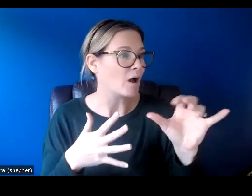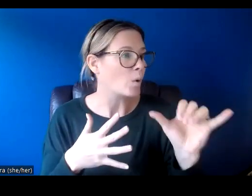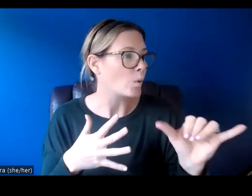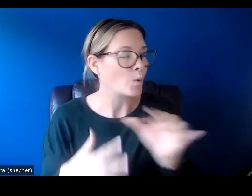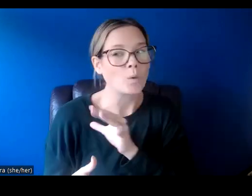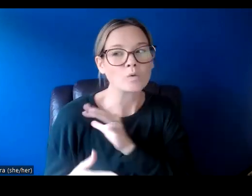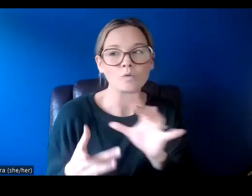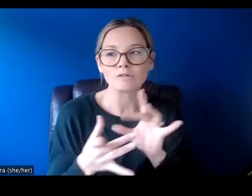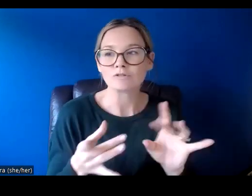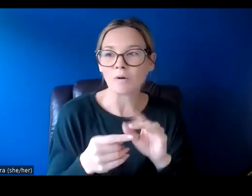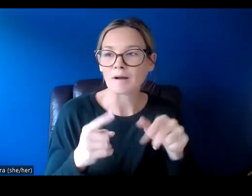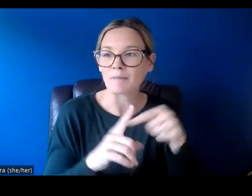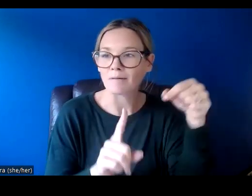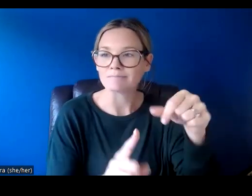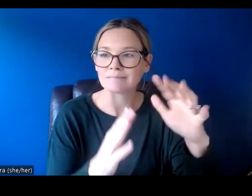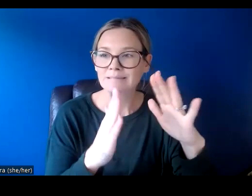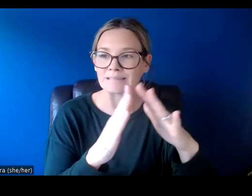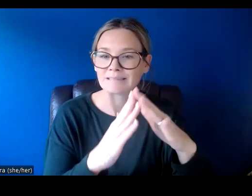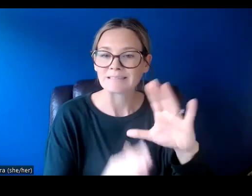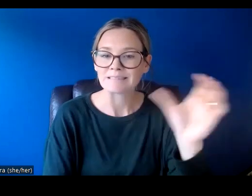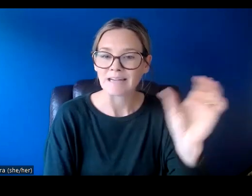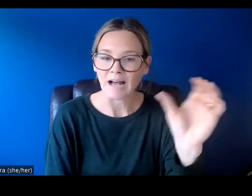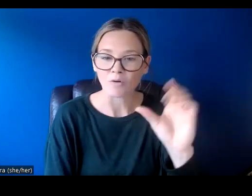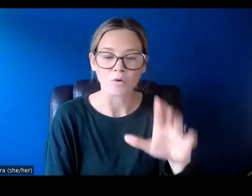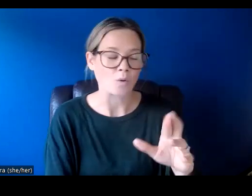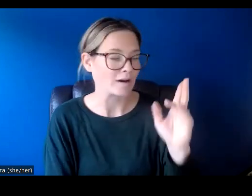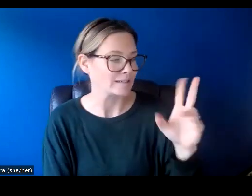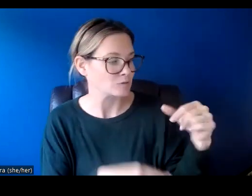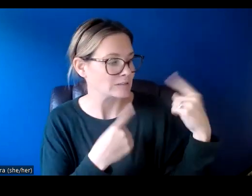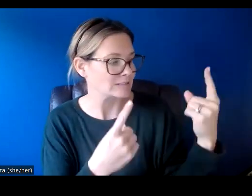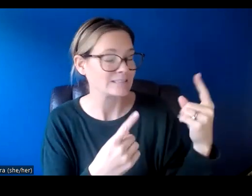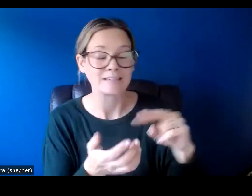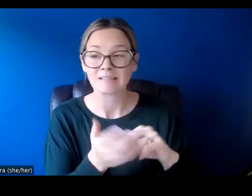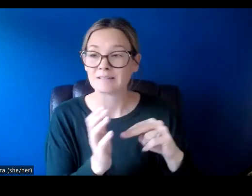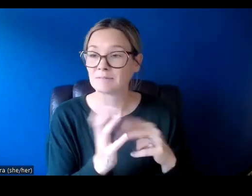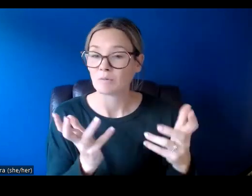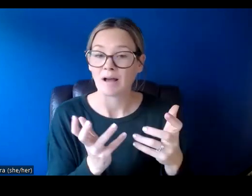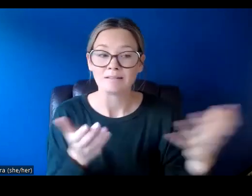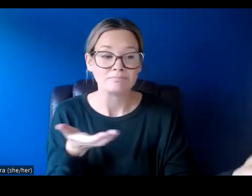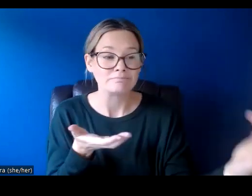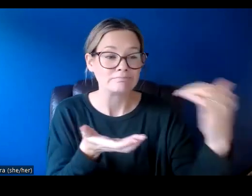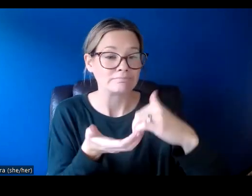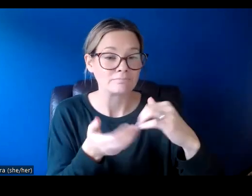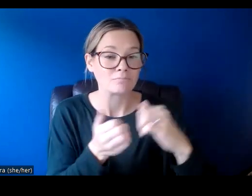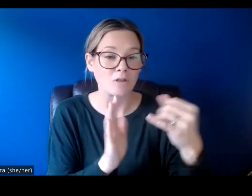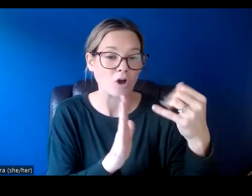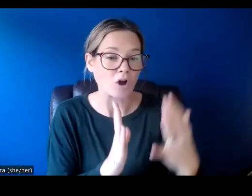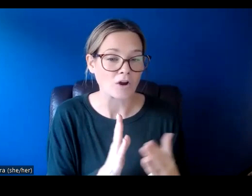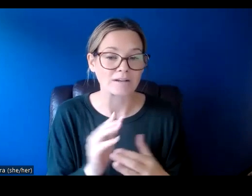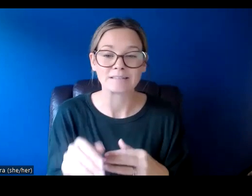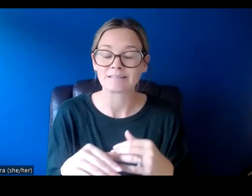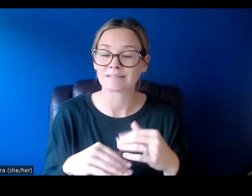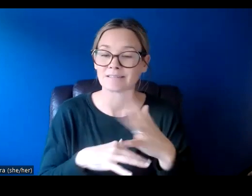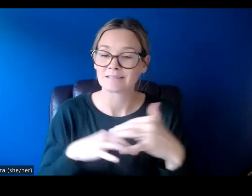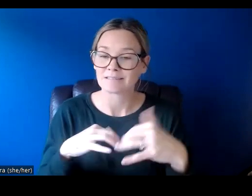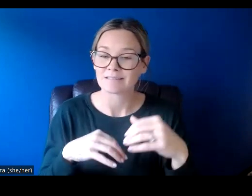overlooked histories. This is an opportunity to team up with artists, Indigenous elders, or historians to create